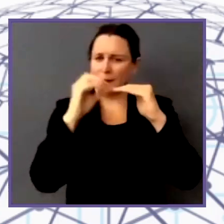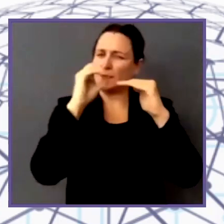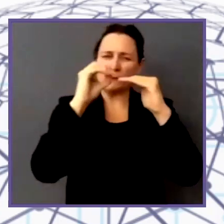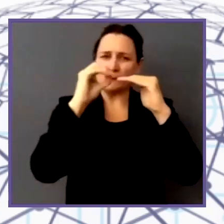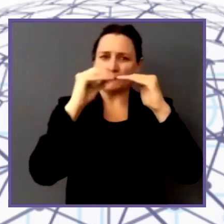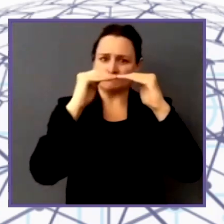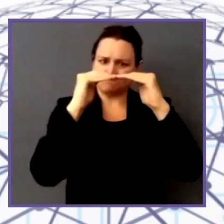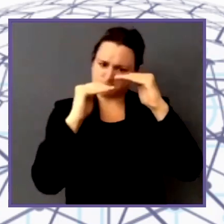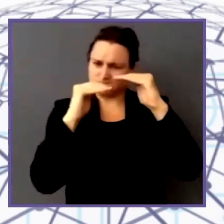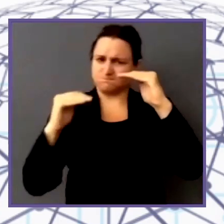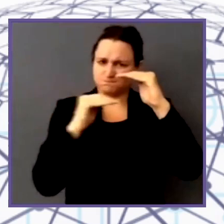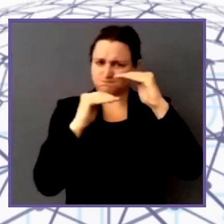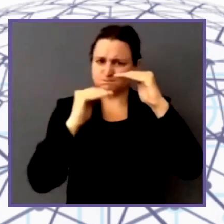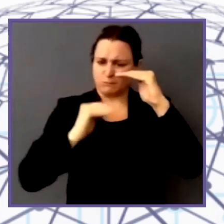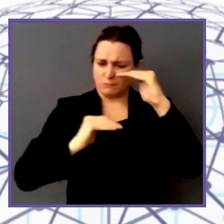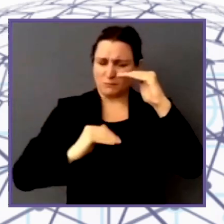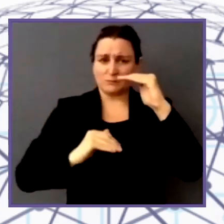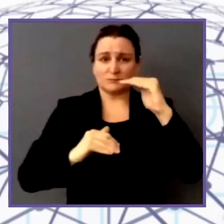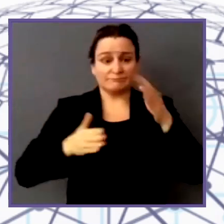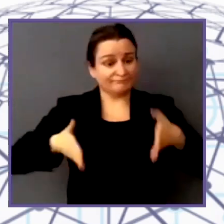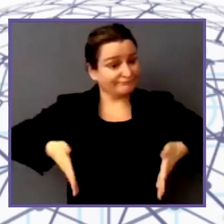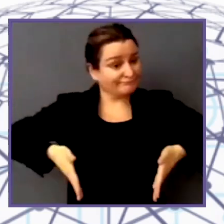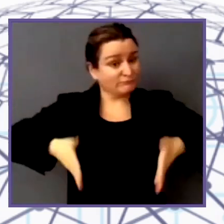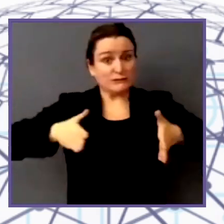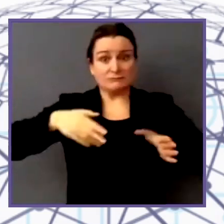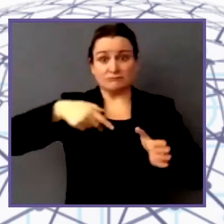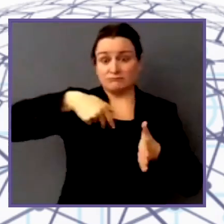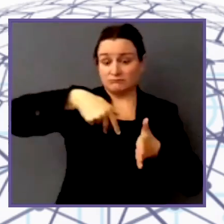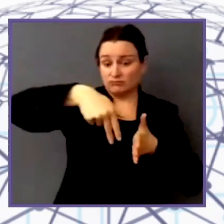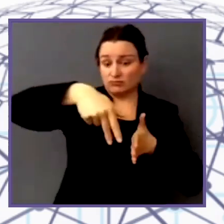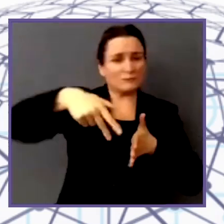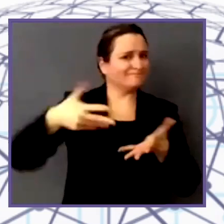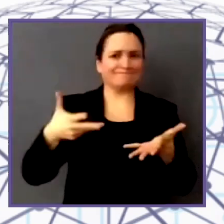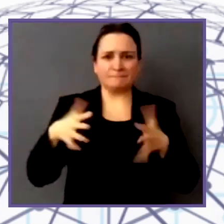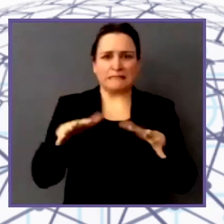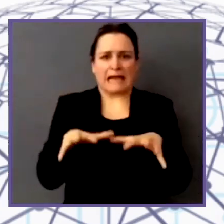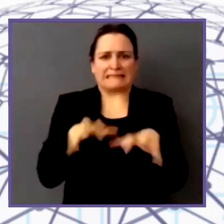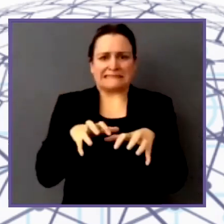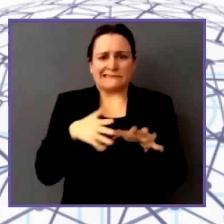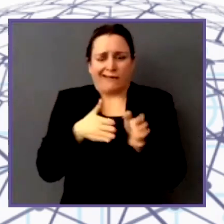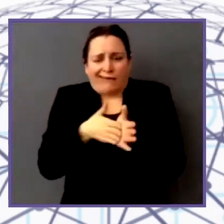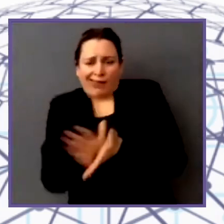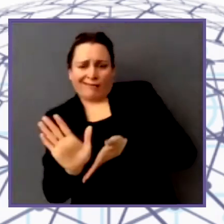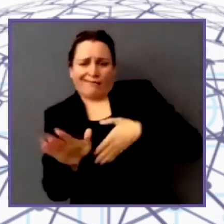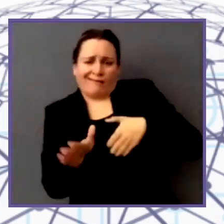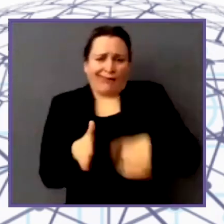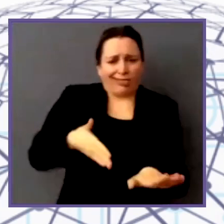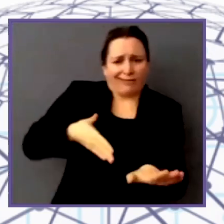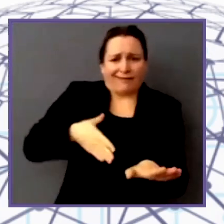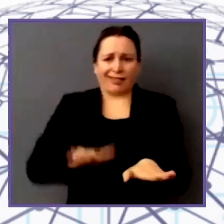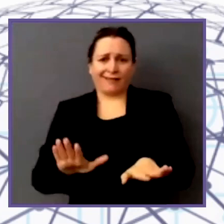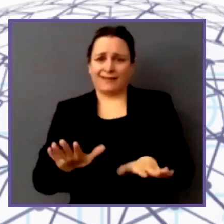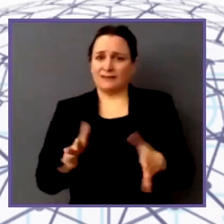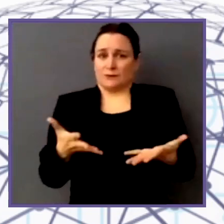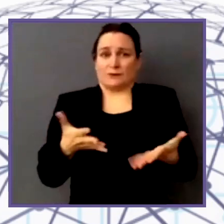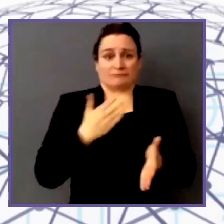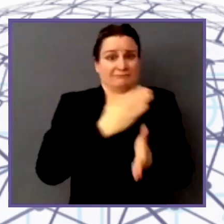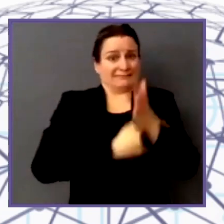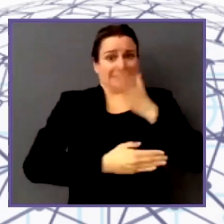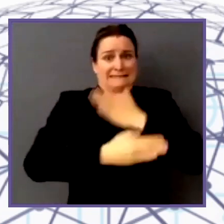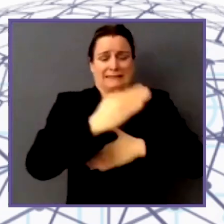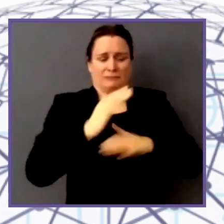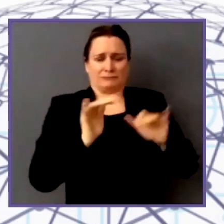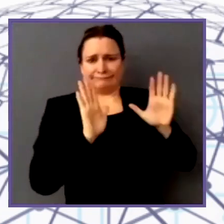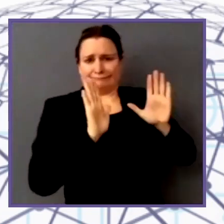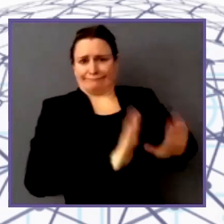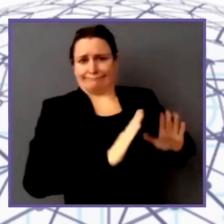frost in the street and disabled people are at great risk of falling, injuring themselves